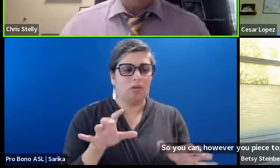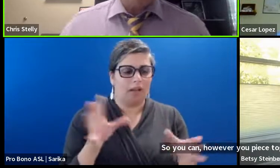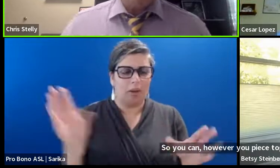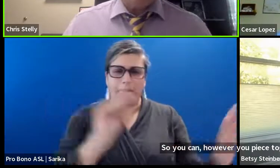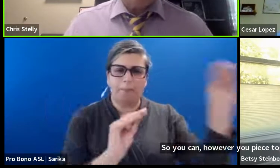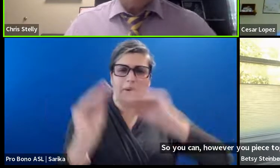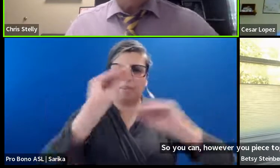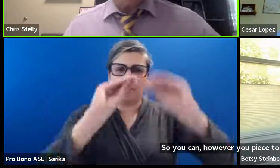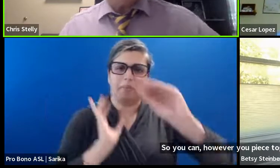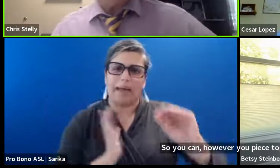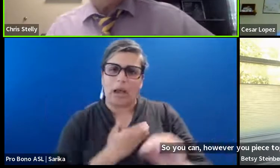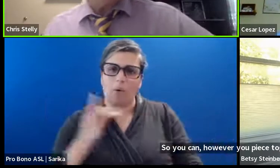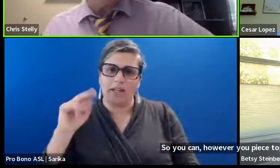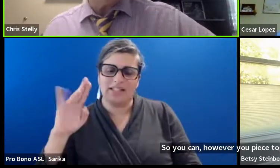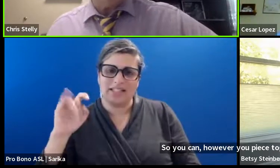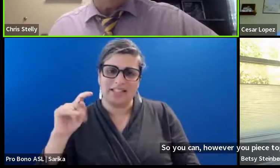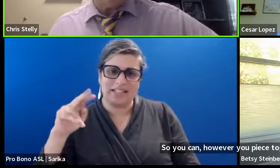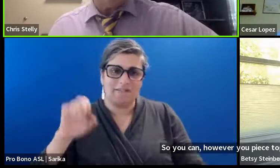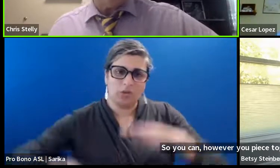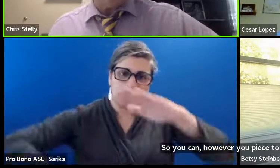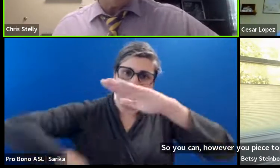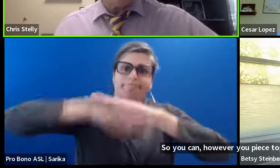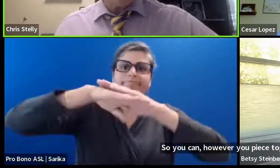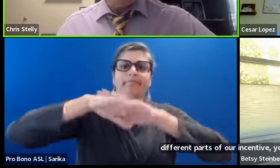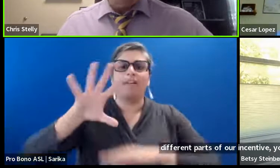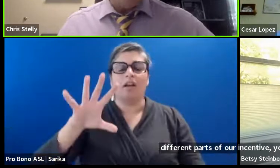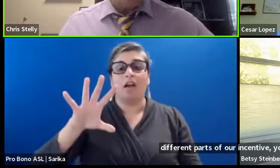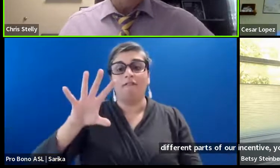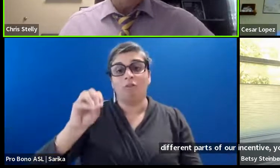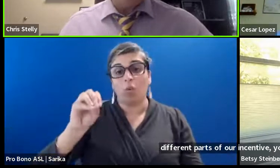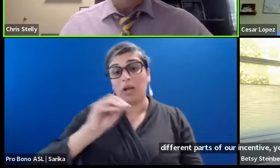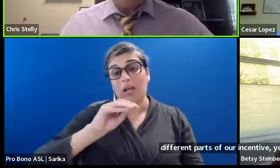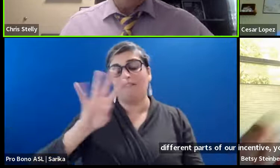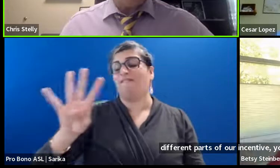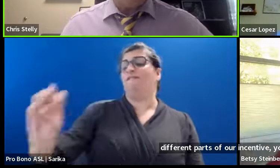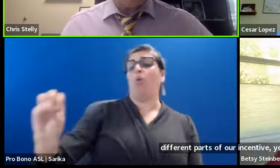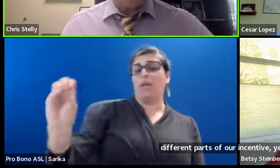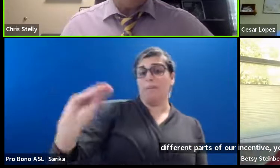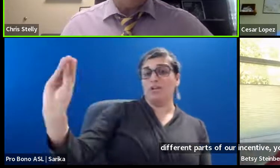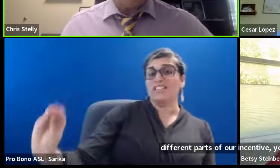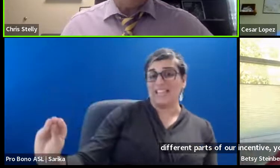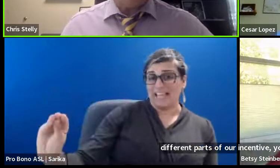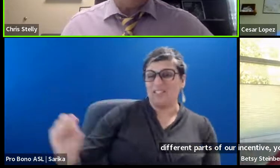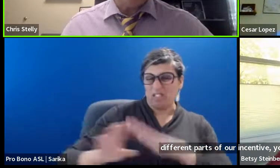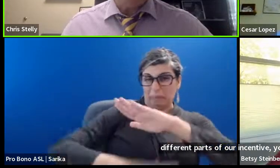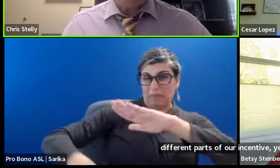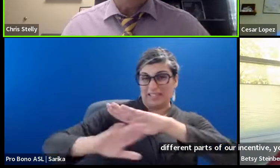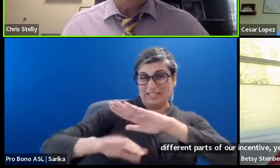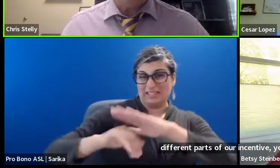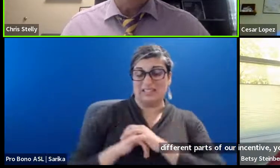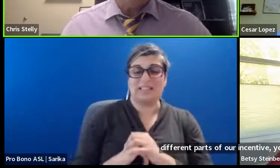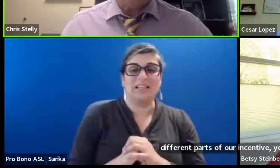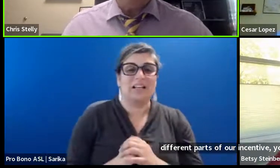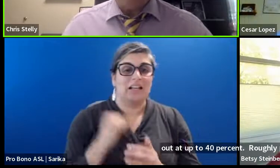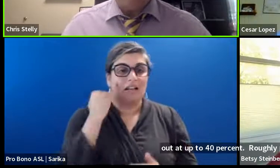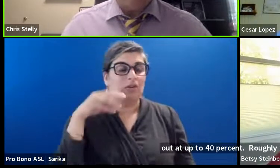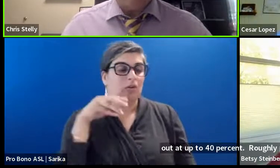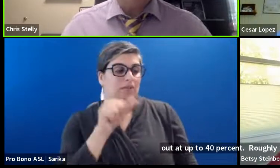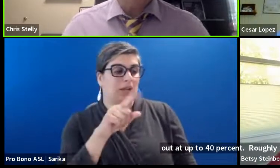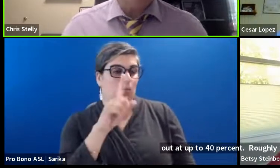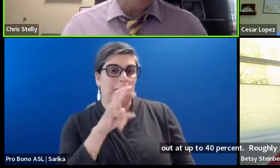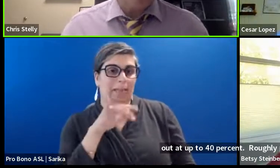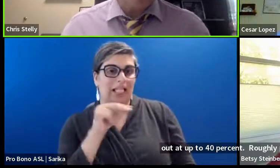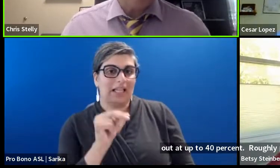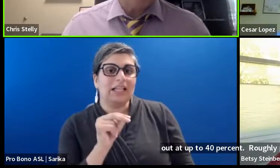You can max out. At. Up to 40%. Roughly put. If. If you spend a million. Louisiana. can give you. No.